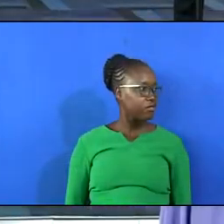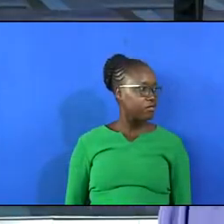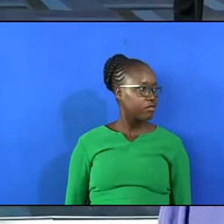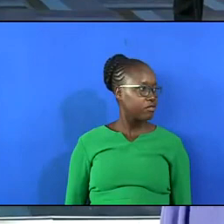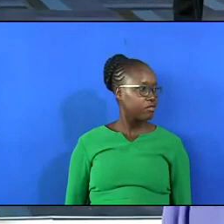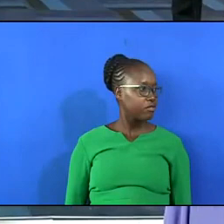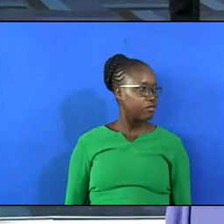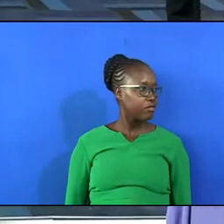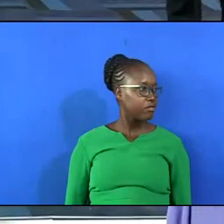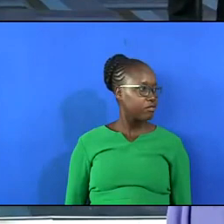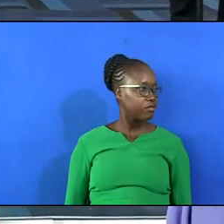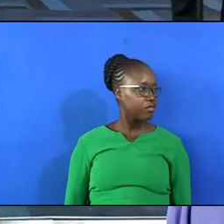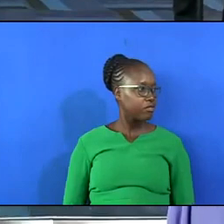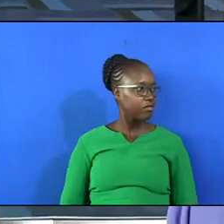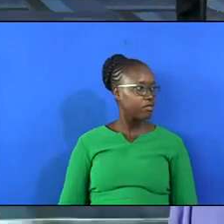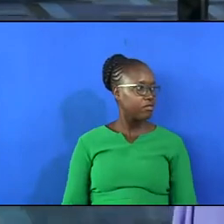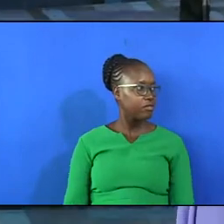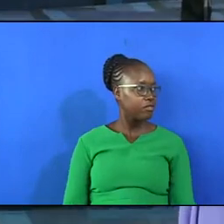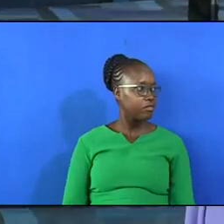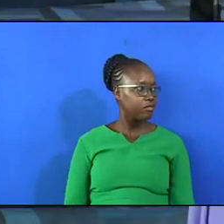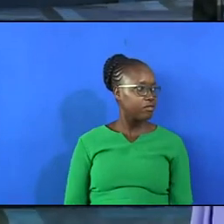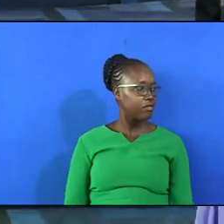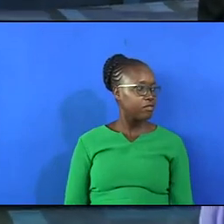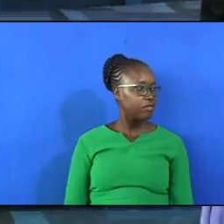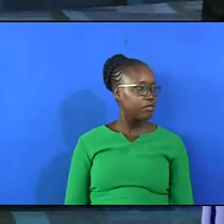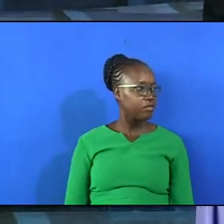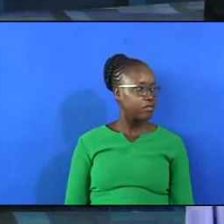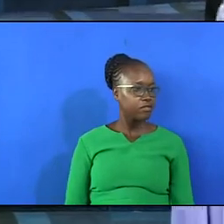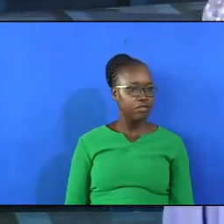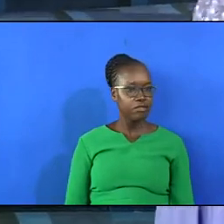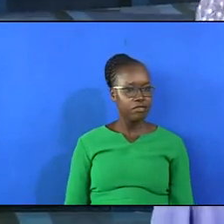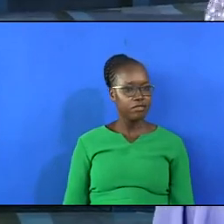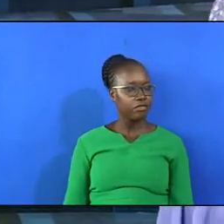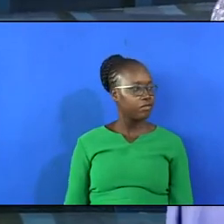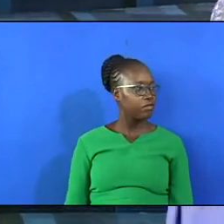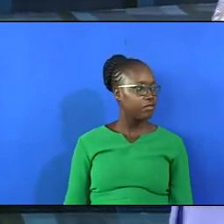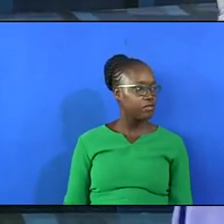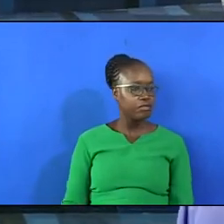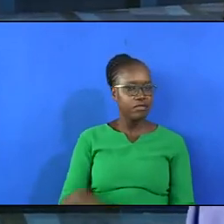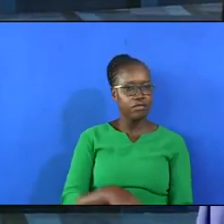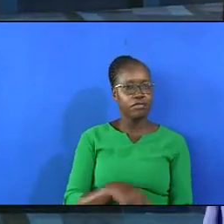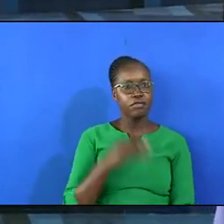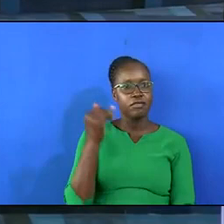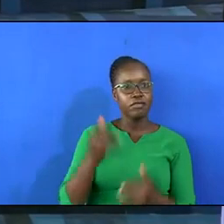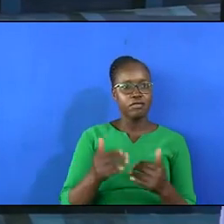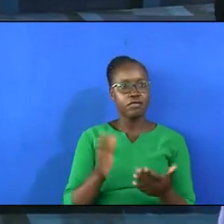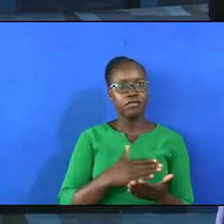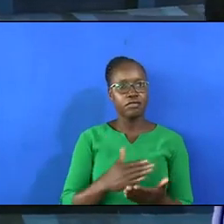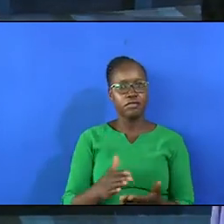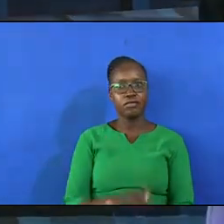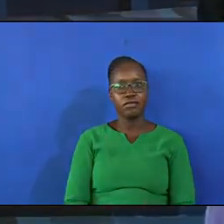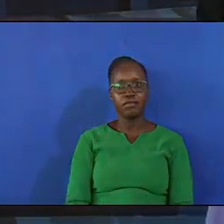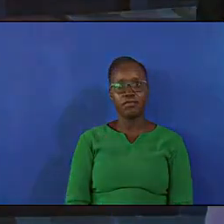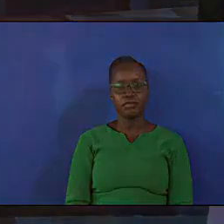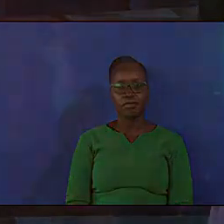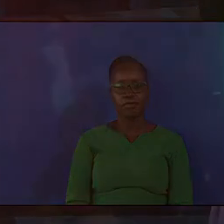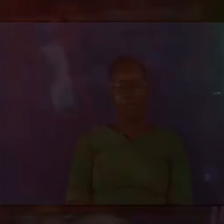Amen and amen to that powerful someone will now rise up for closing him him 108